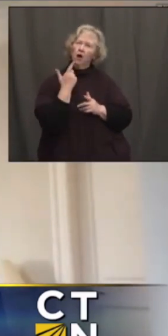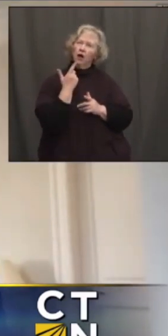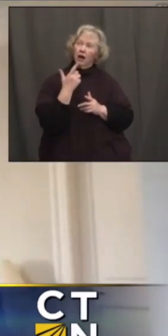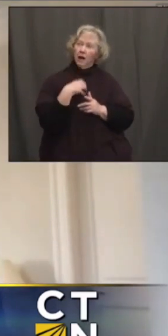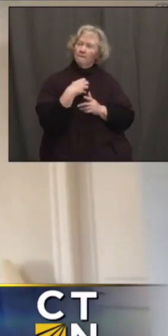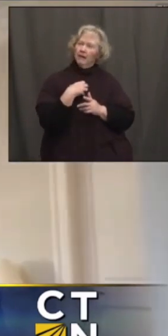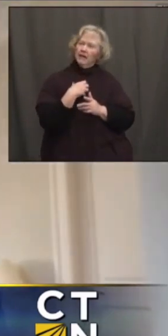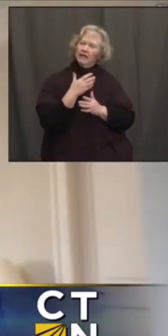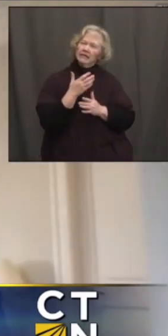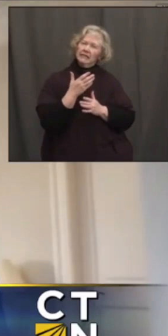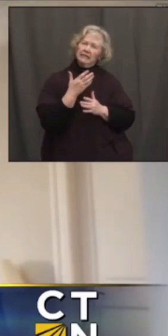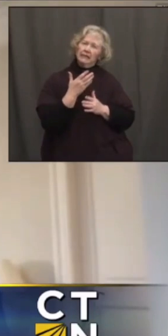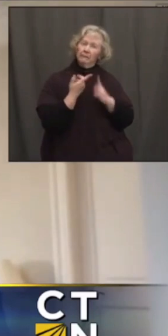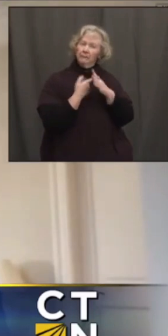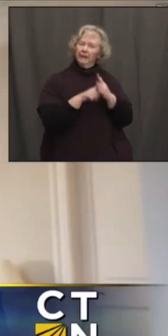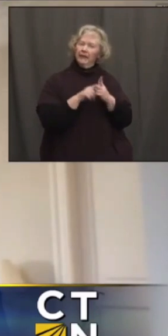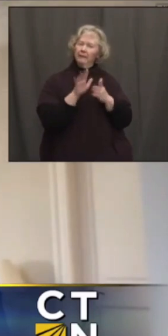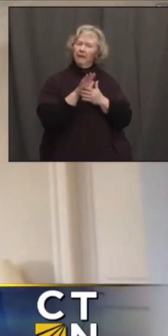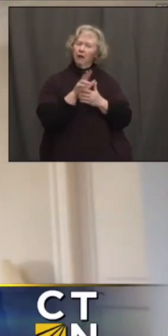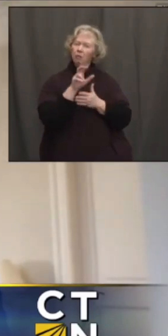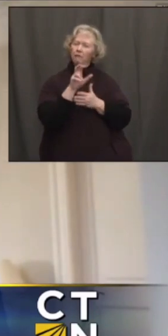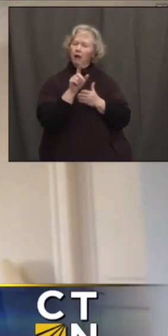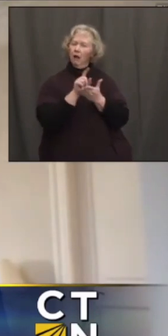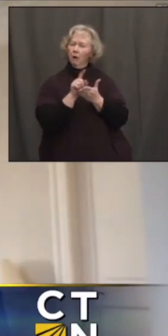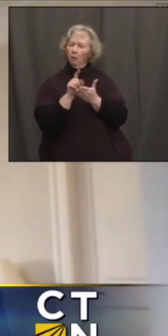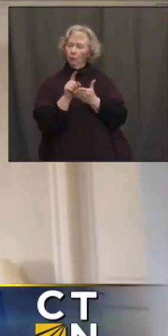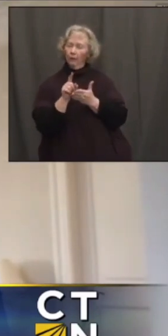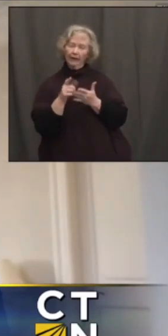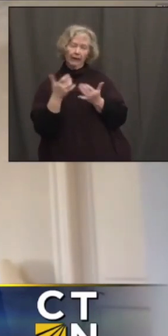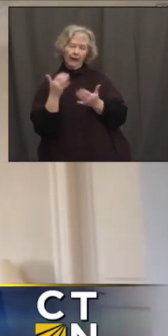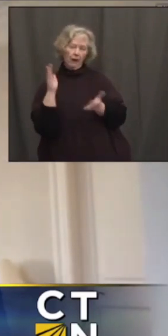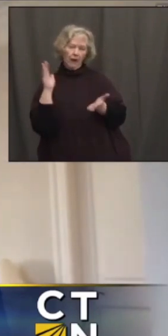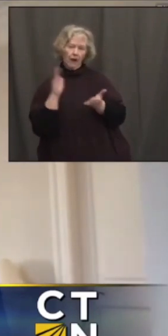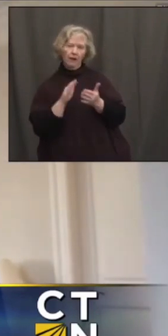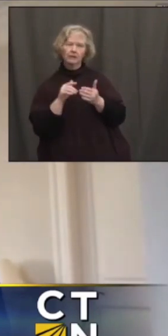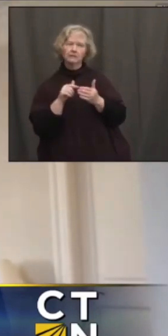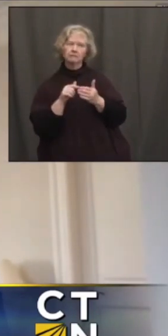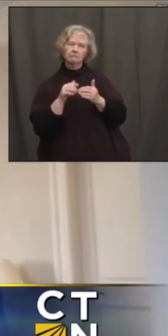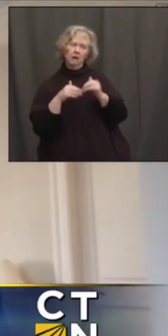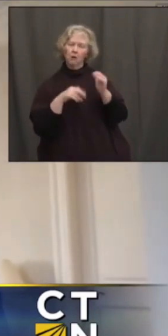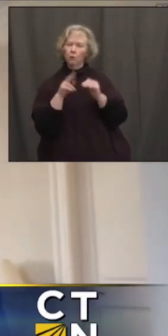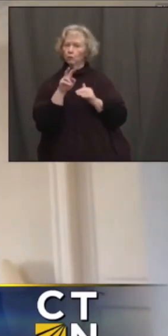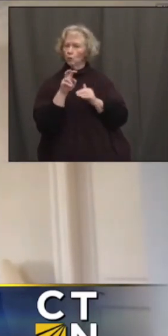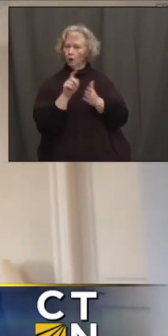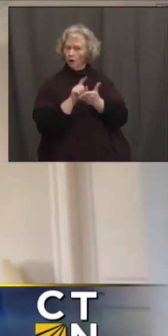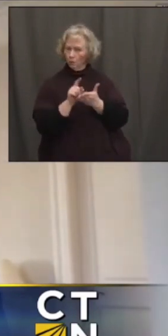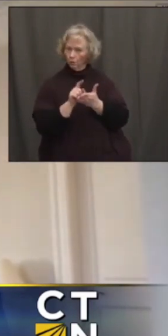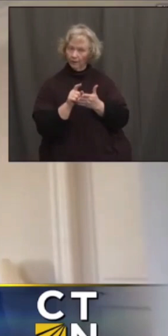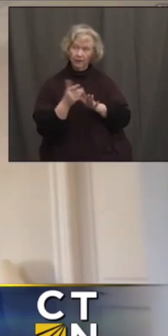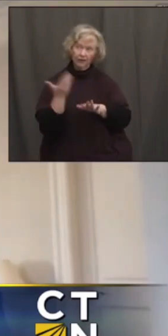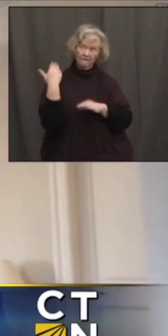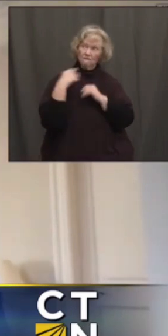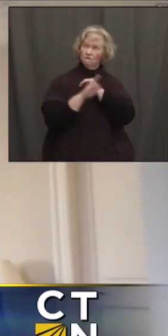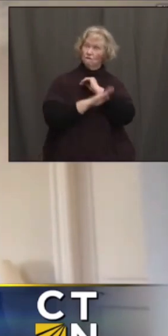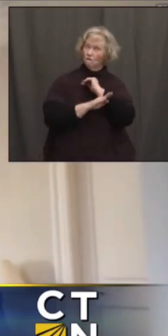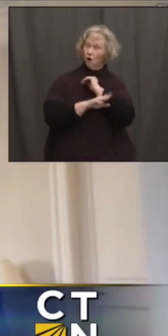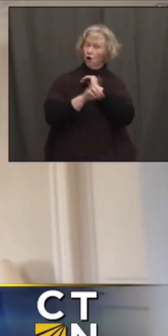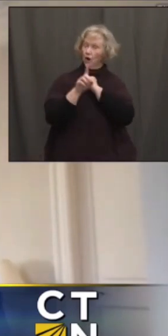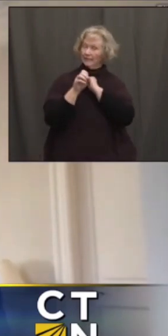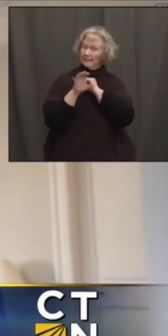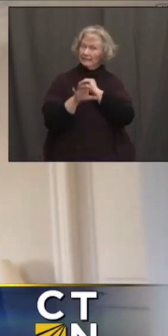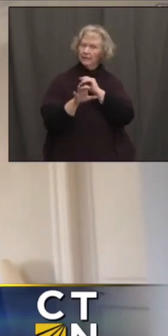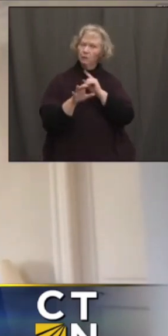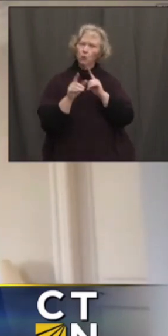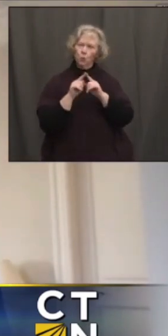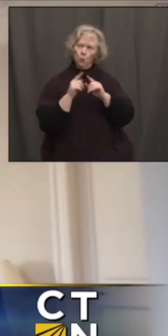started out around 300 or so per week, and more recently it's been below 200. And then if you look back to last fall, November, December, when we saw